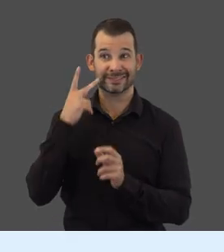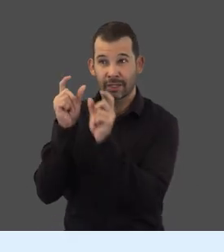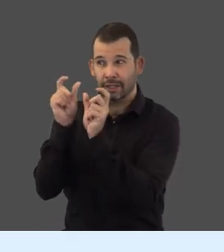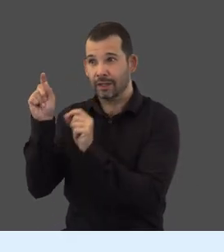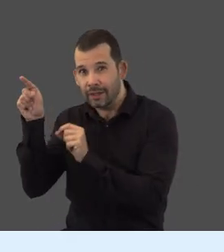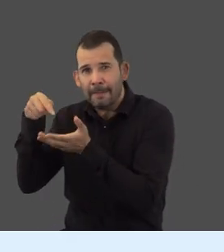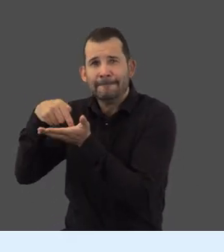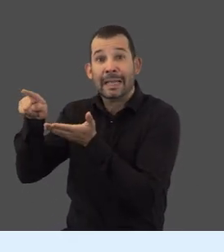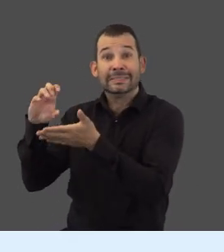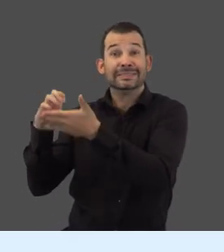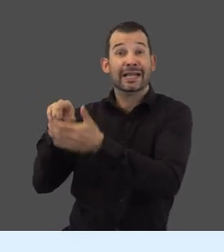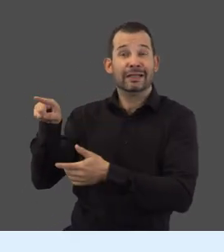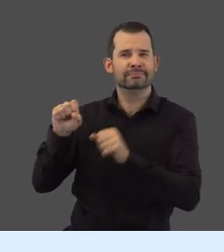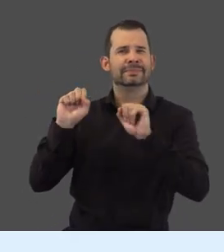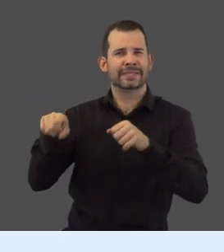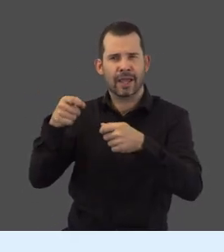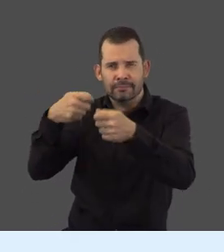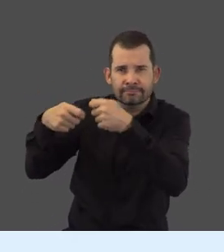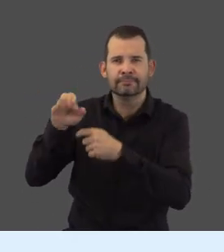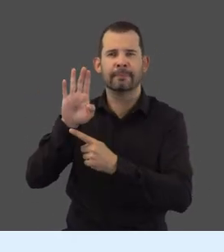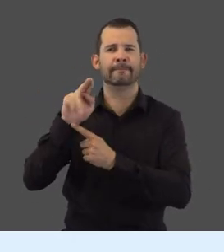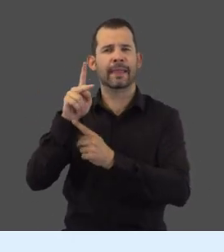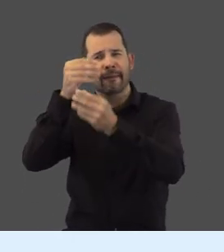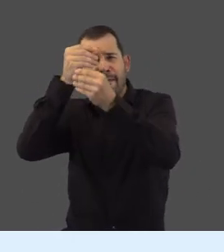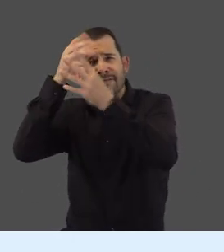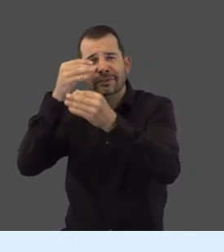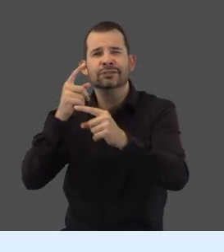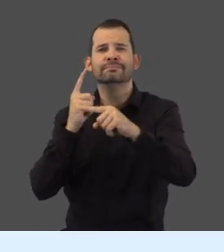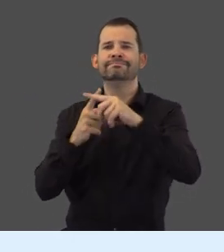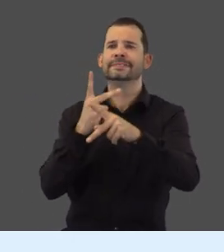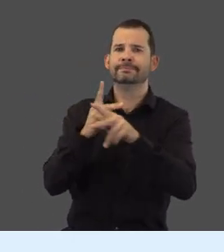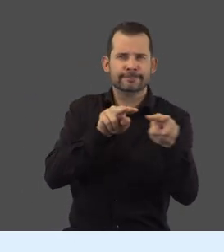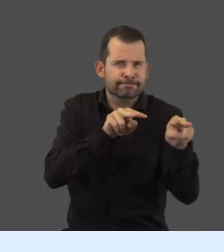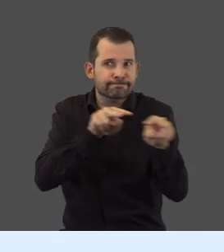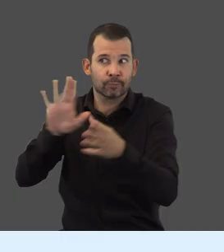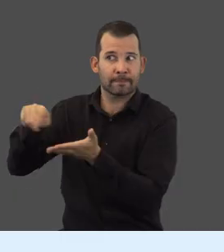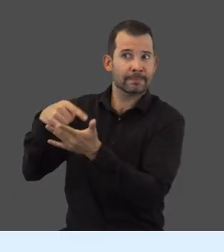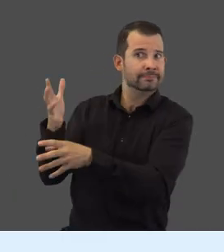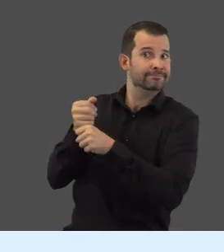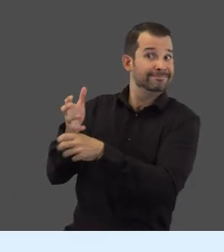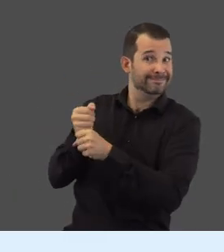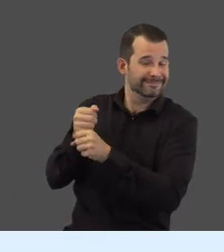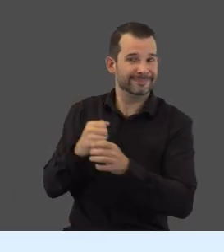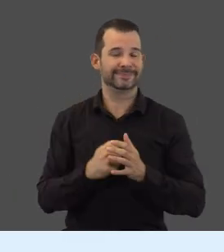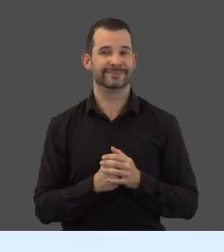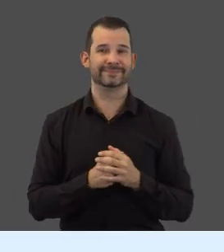Under the Payments section, you can manage your banking information and keep track of your payments.